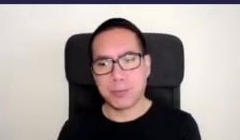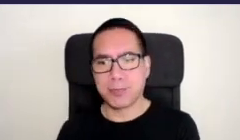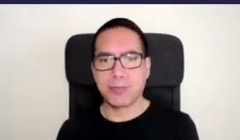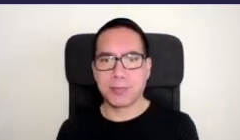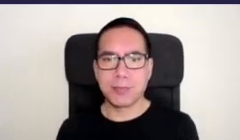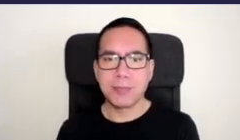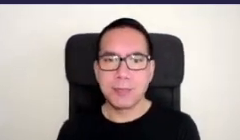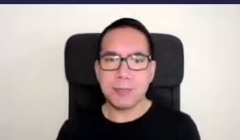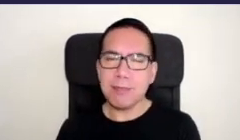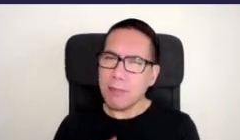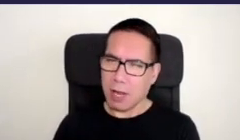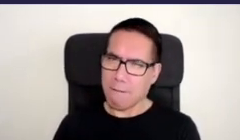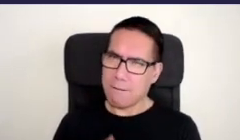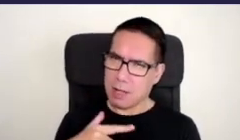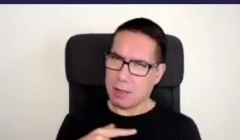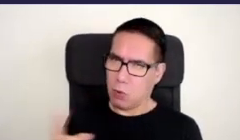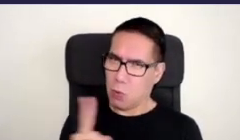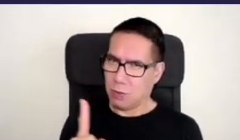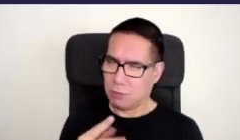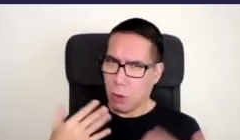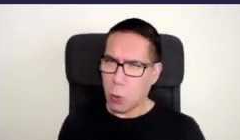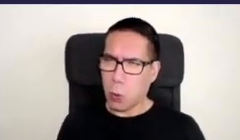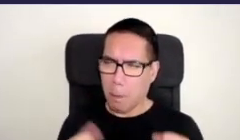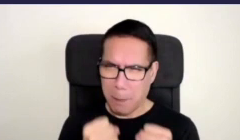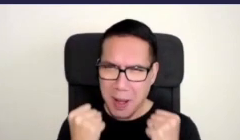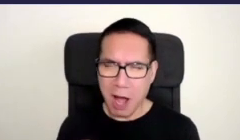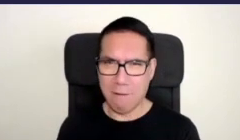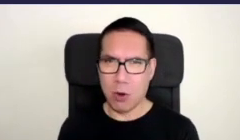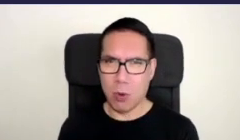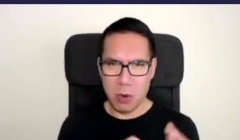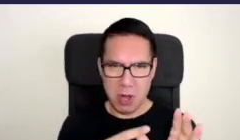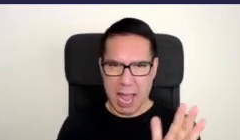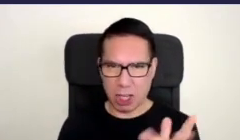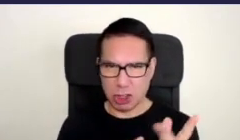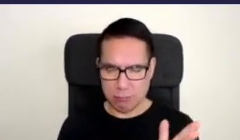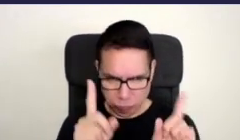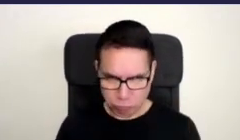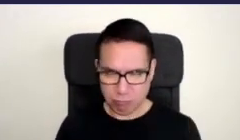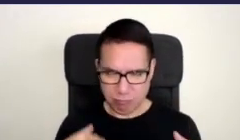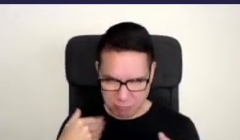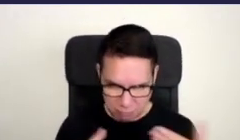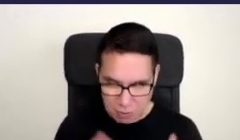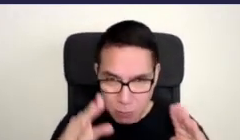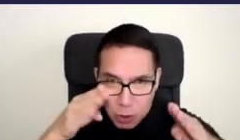and what I feel it is is an immensely powerful action approach mindset combo